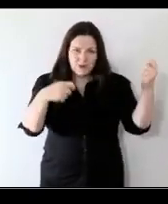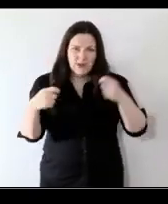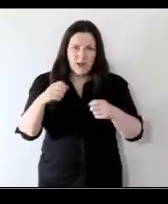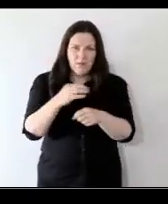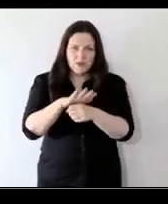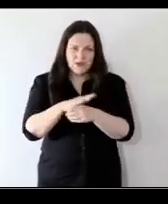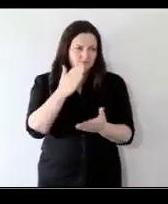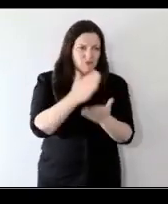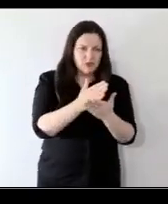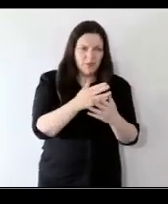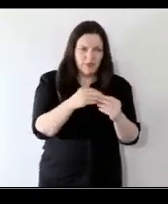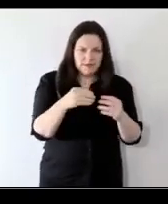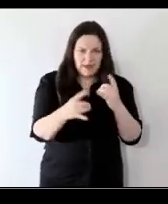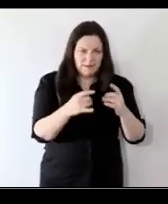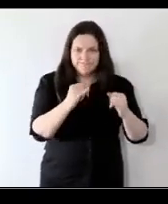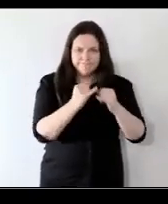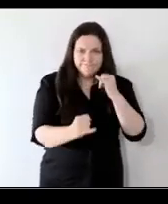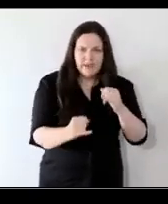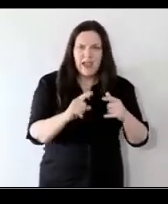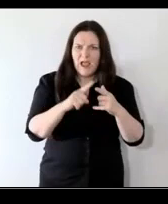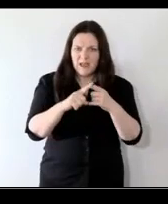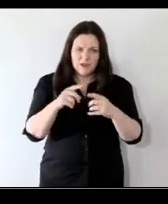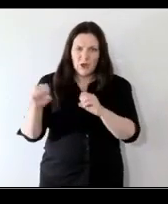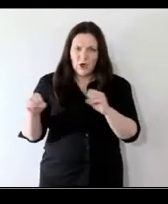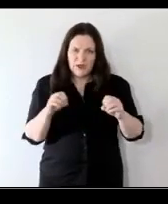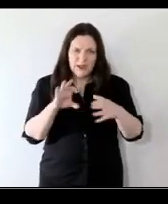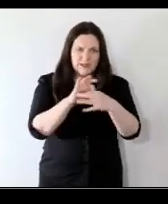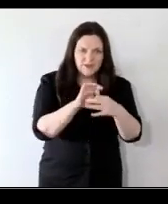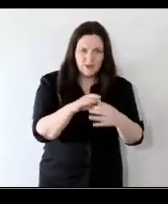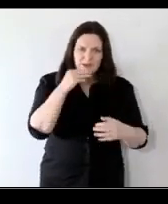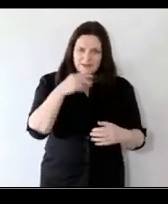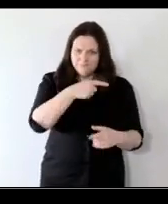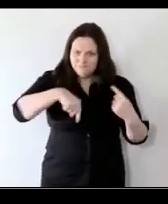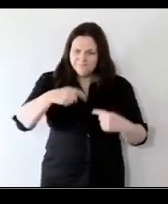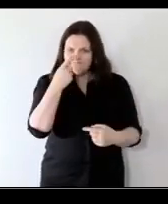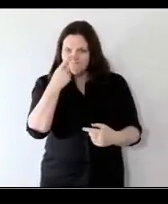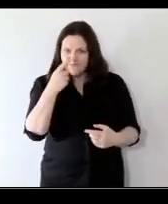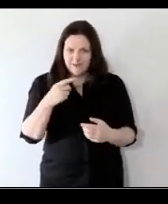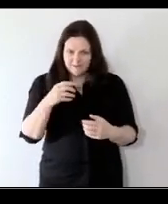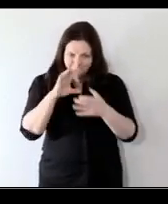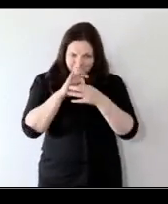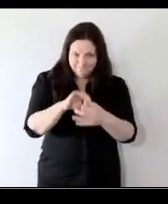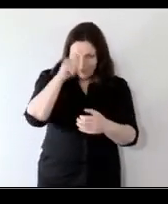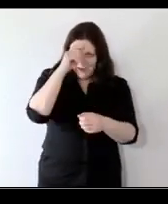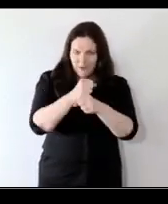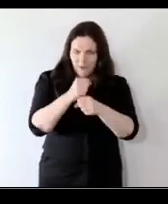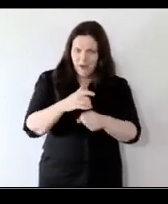prevention and early intervention, while keeping us curious as professionals when it comes to the lives of children and their